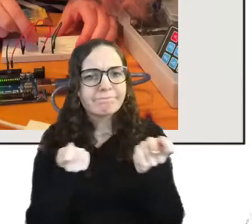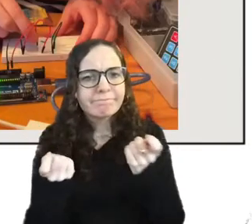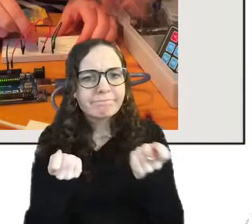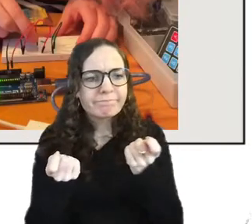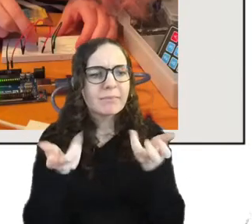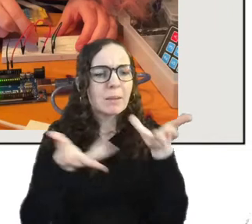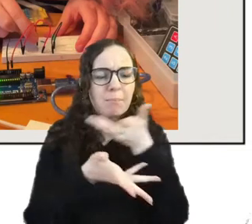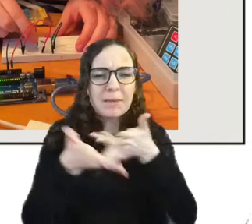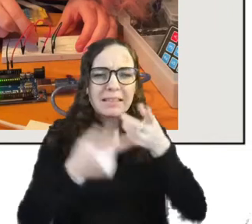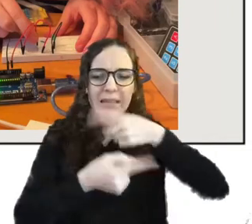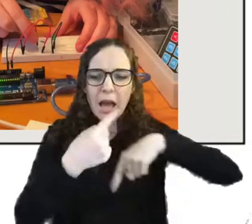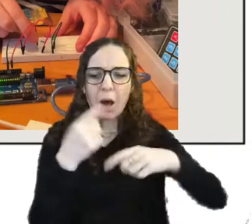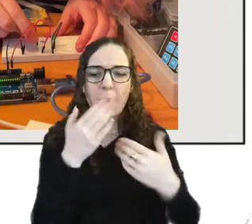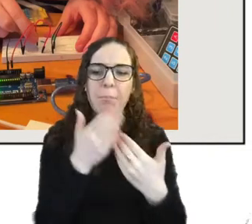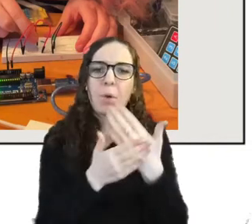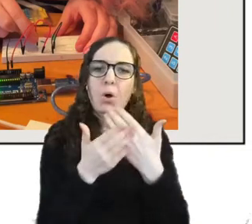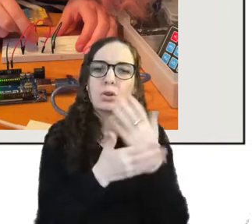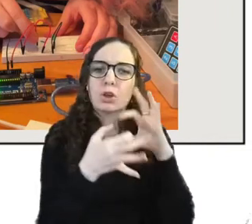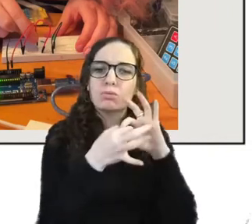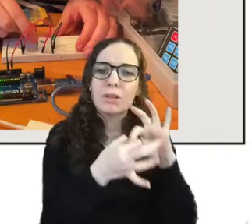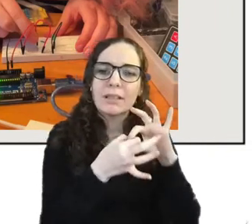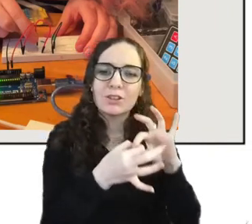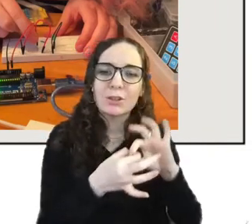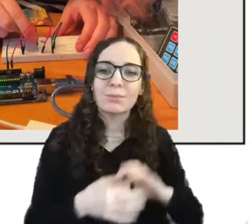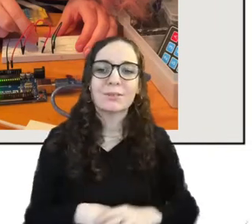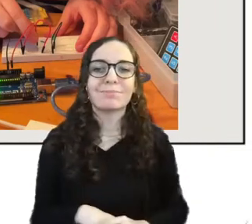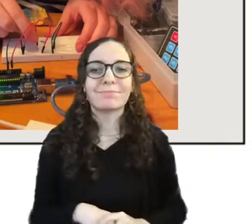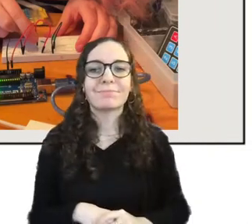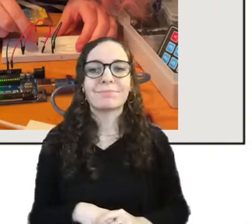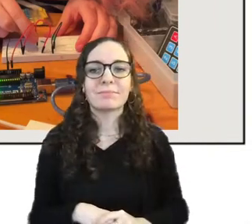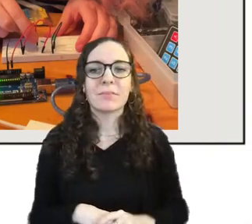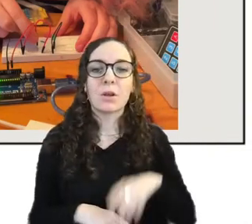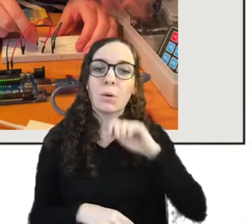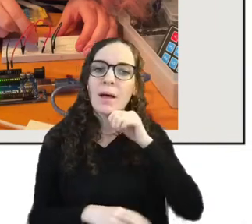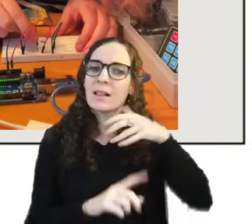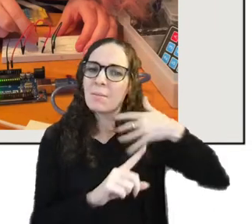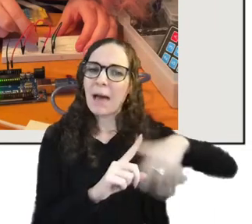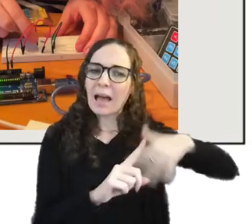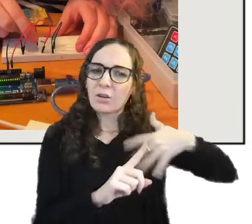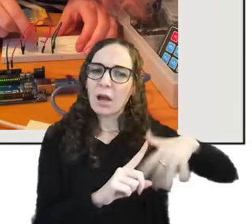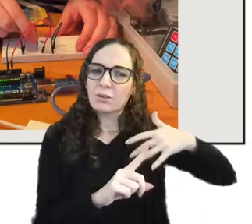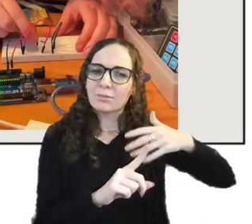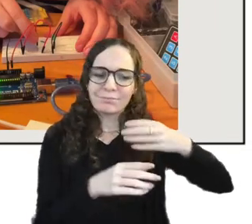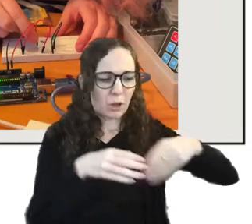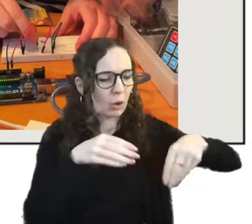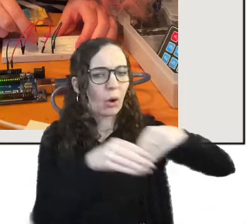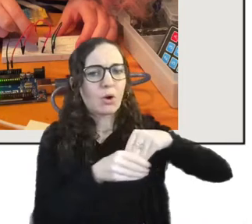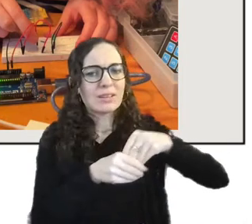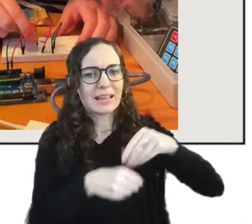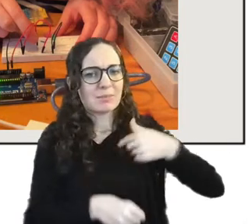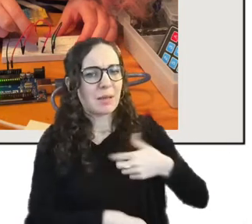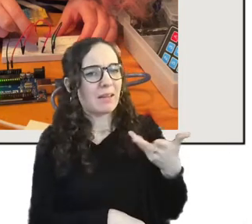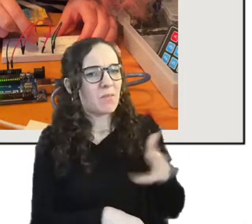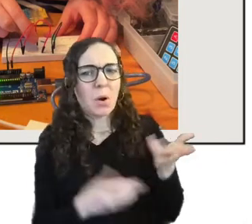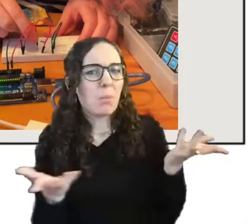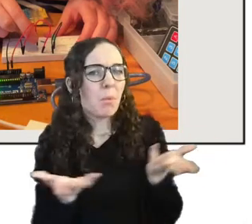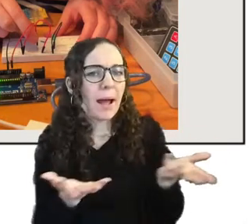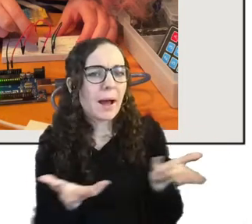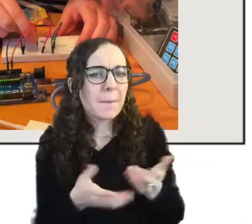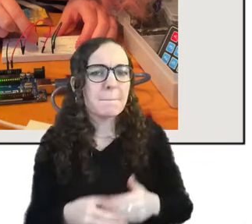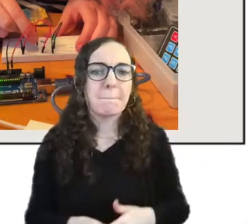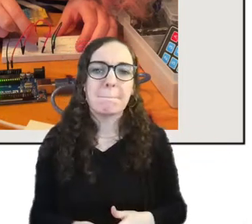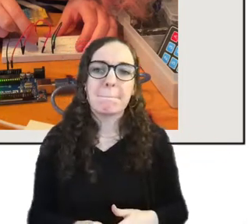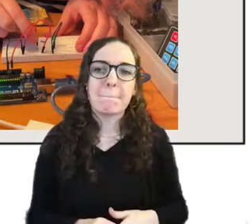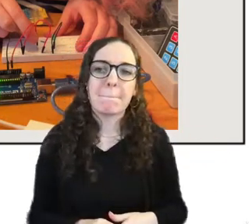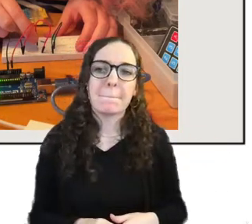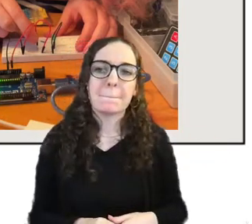so just a bit of background to kind of contextualize where i come from just two pictures of myself um so i